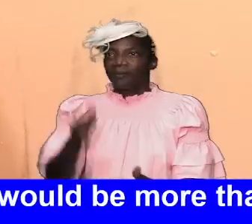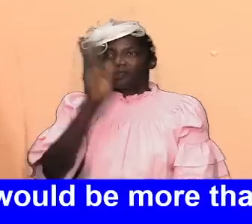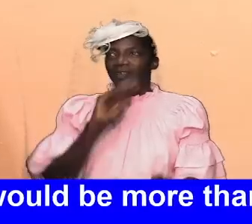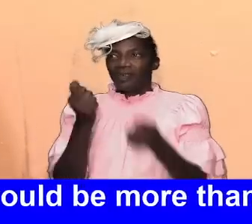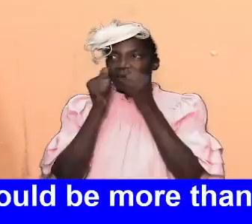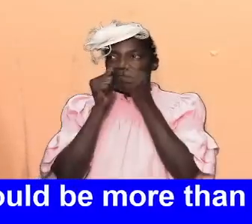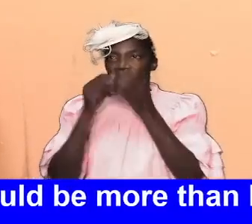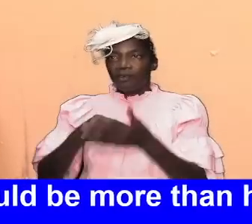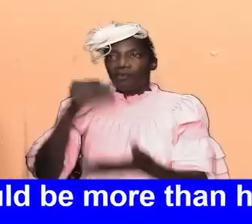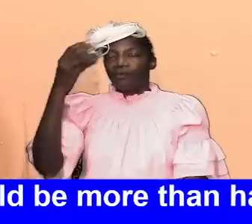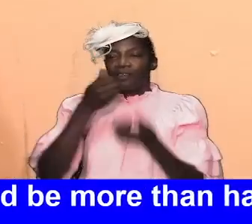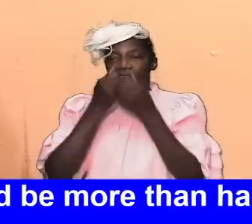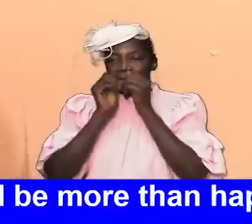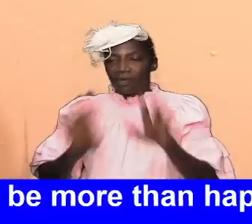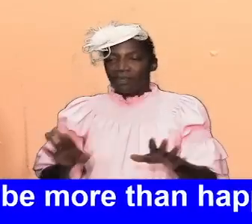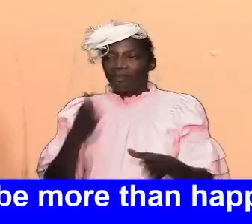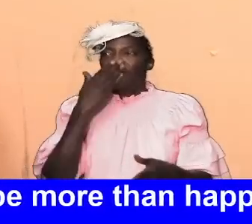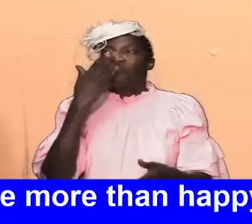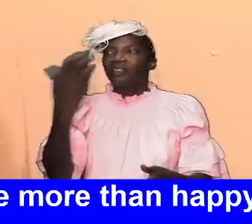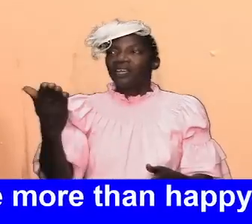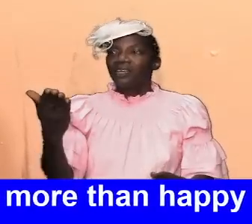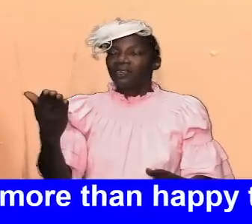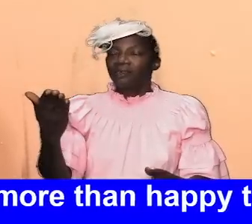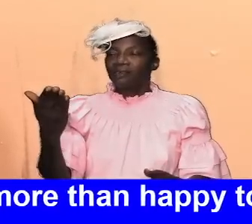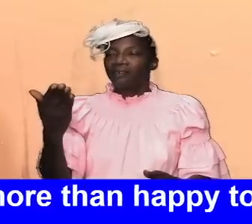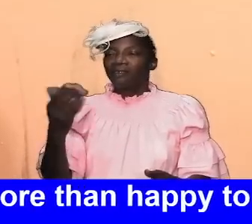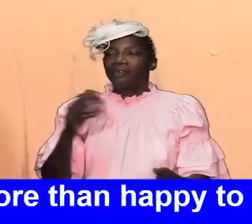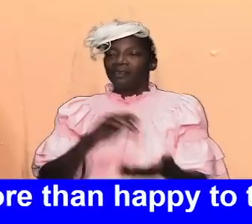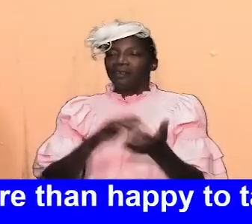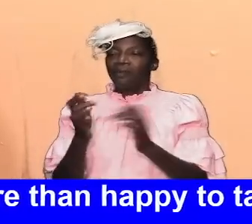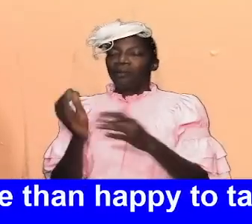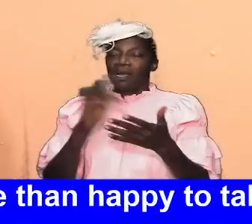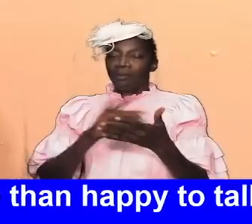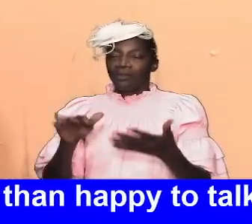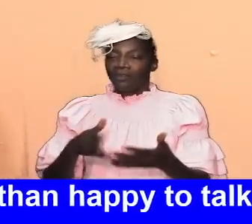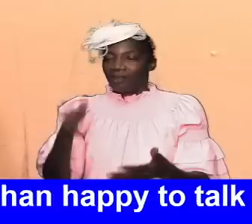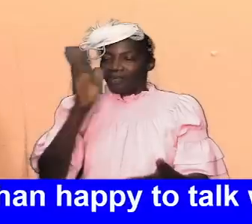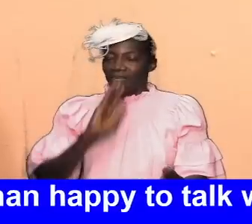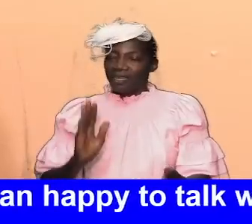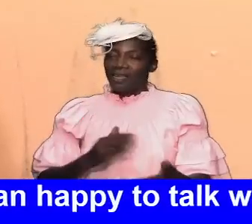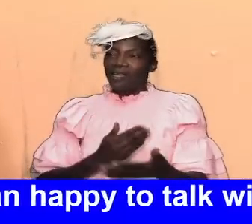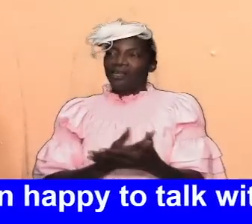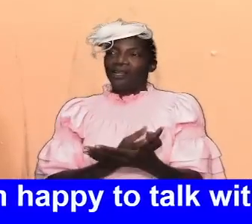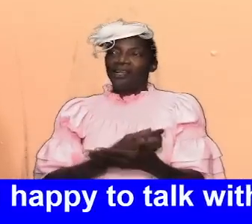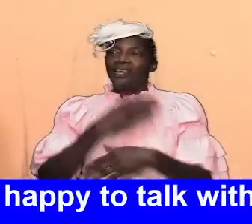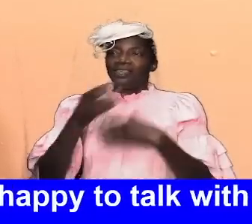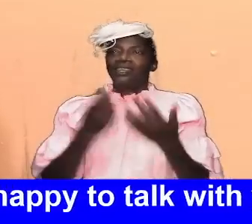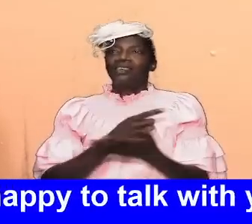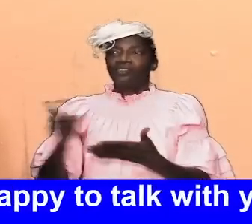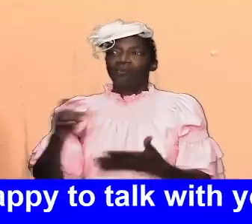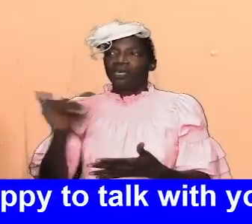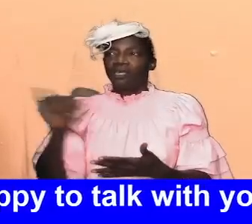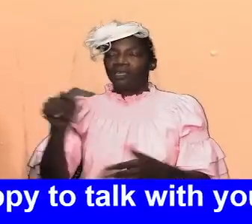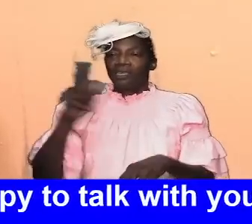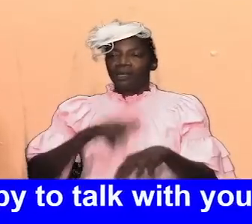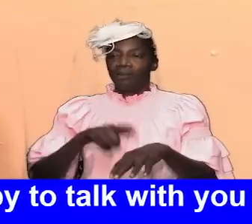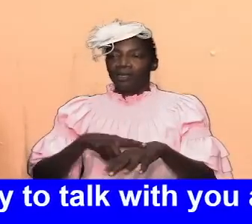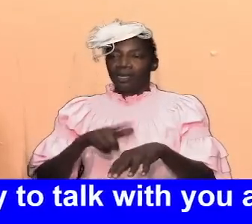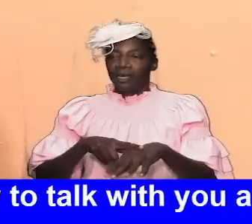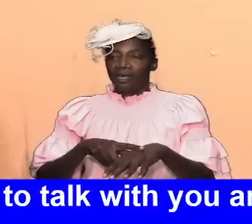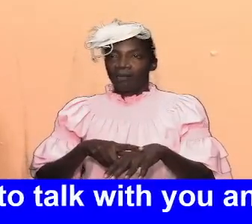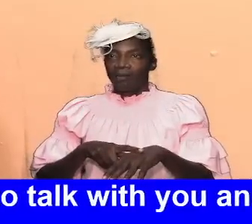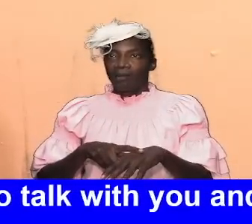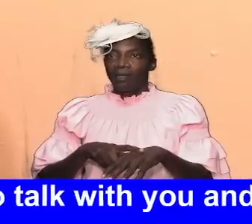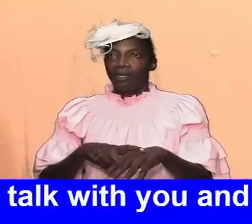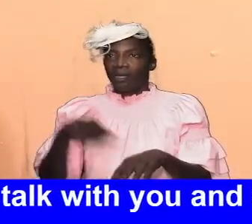richly bless you thanks again for being in bible study god's willing next week same time we pick up and we continue on this bible study